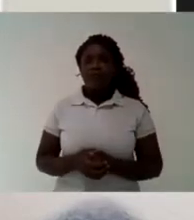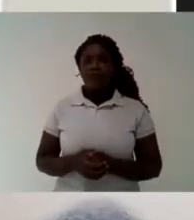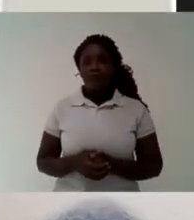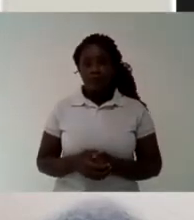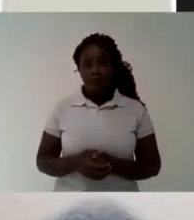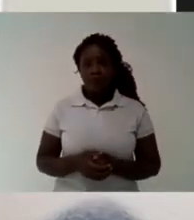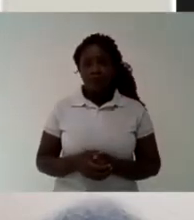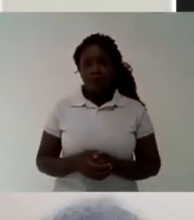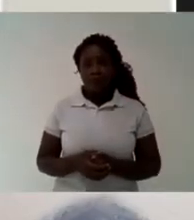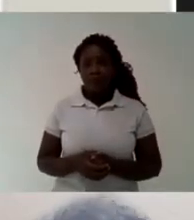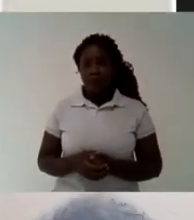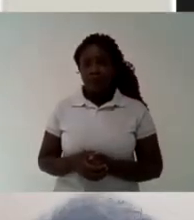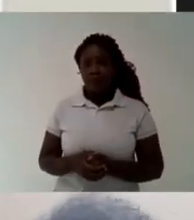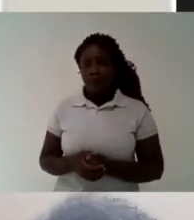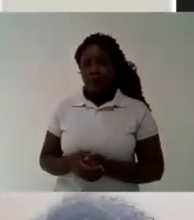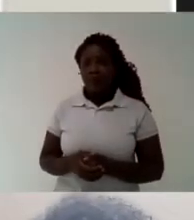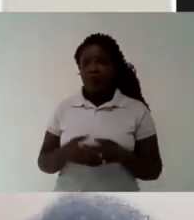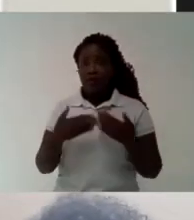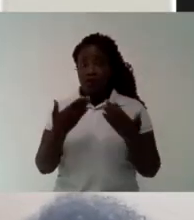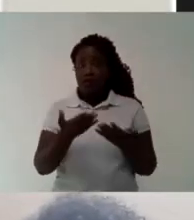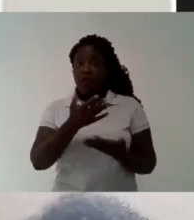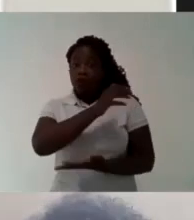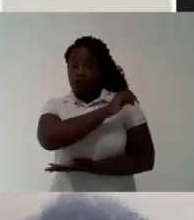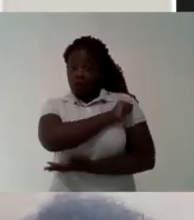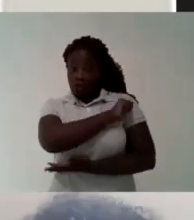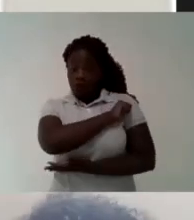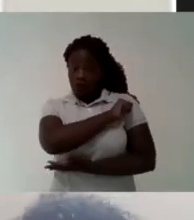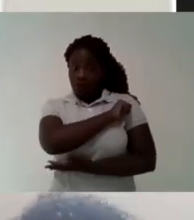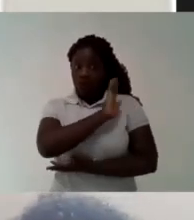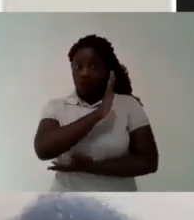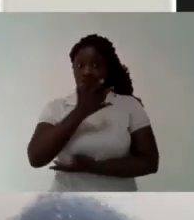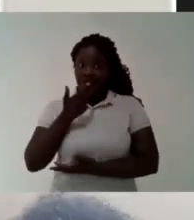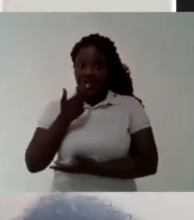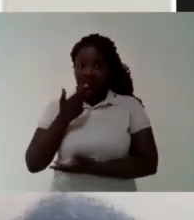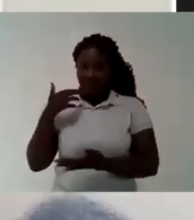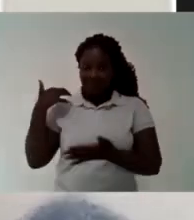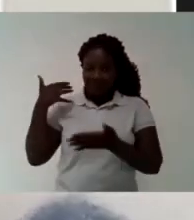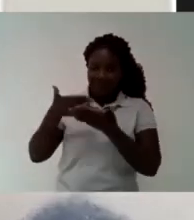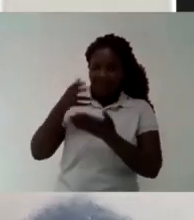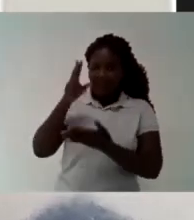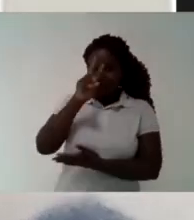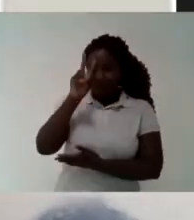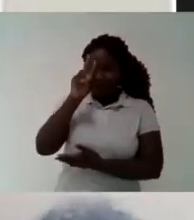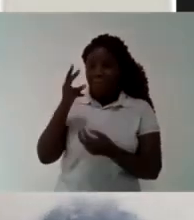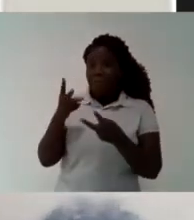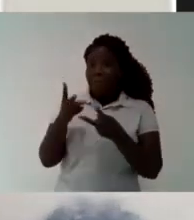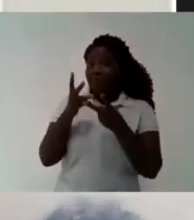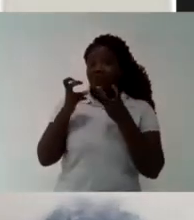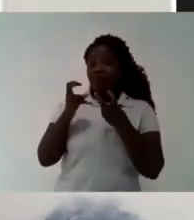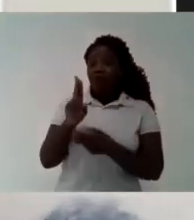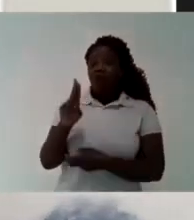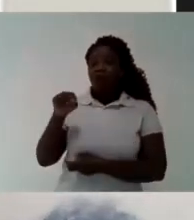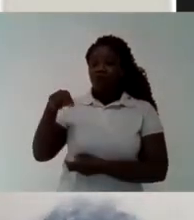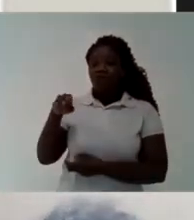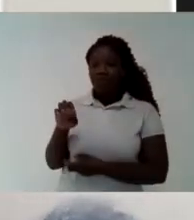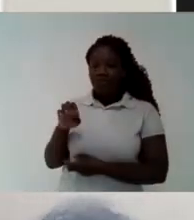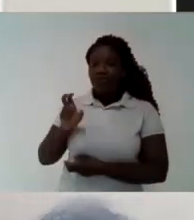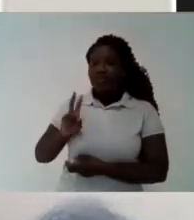a central role in the In this confrontation with Bolsonaro